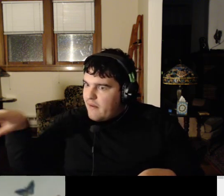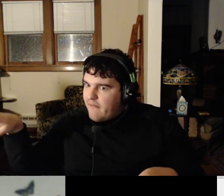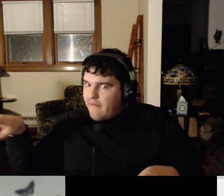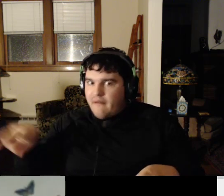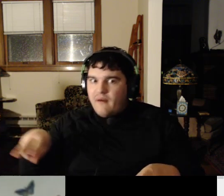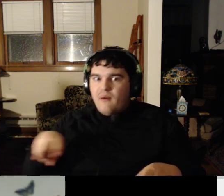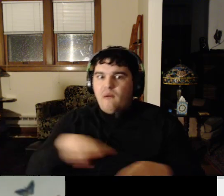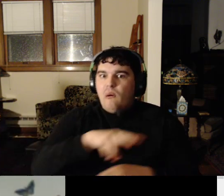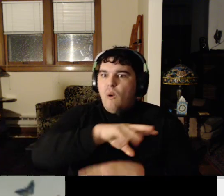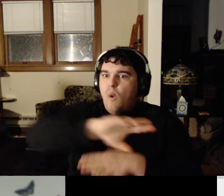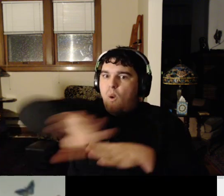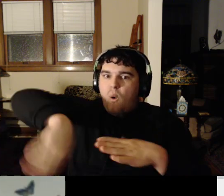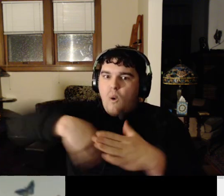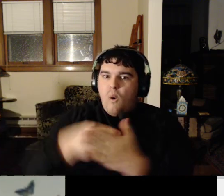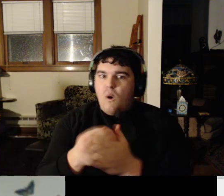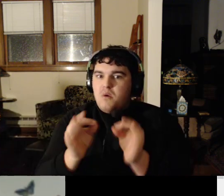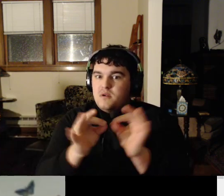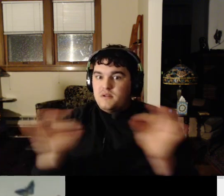sentence strip